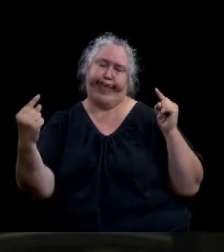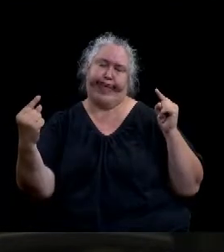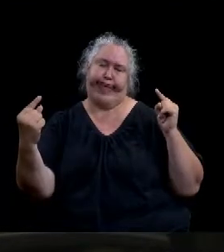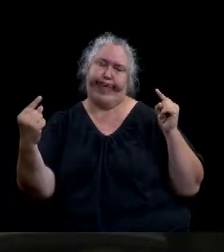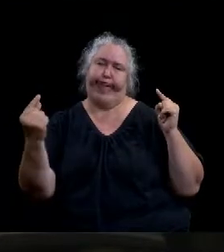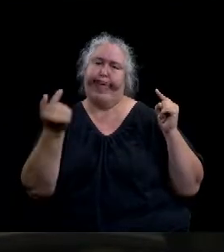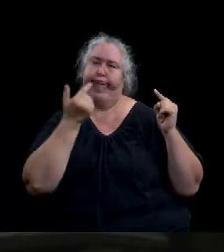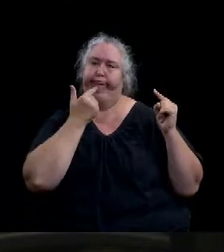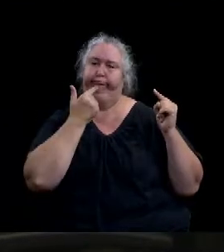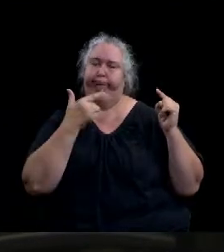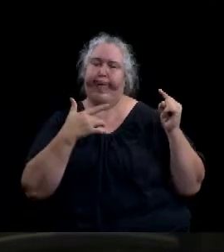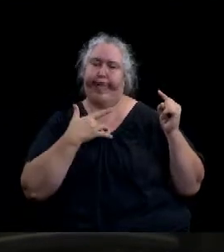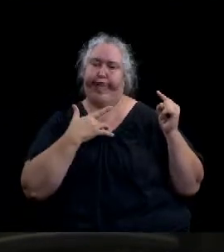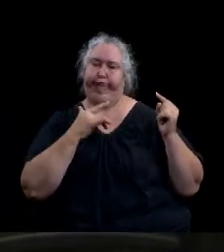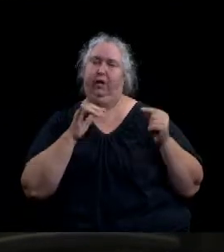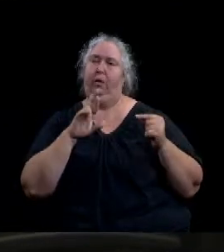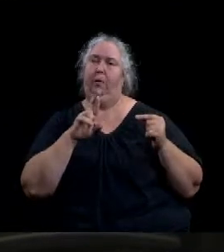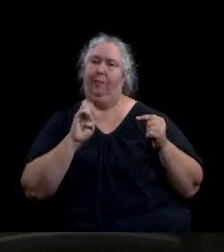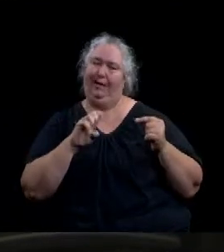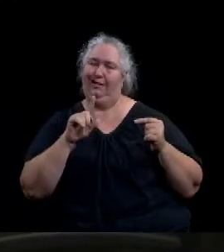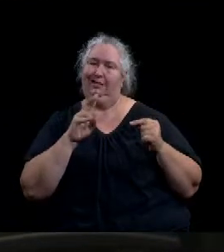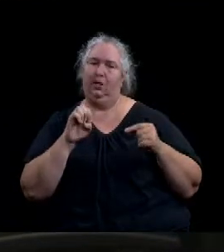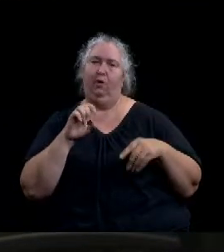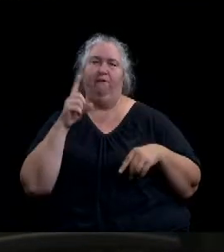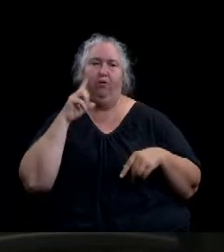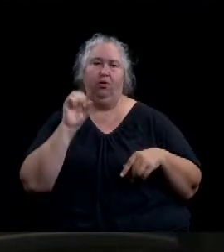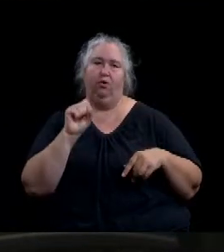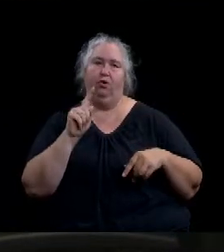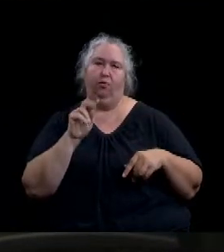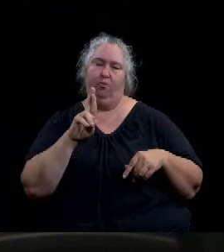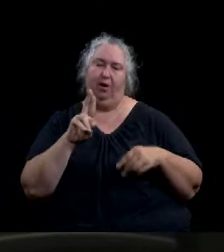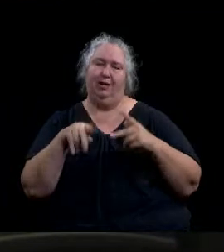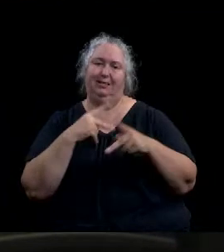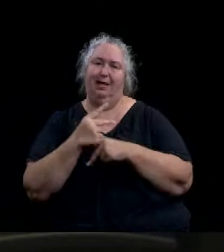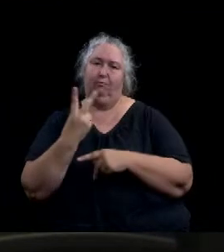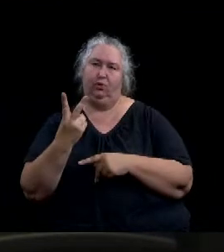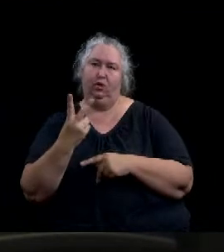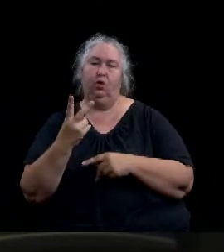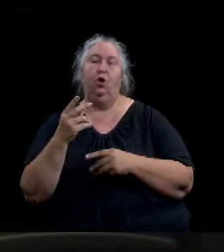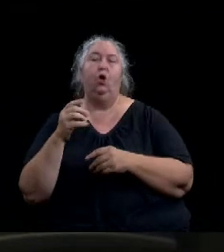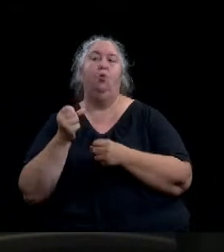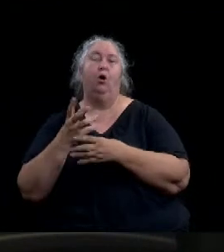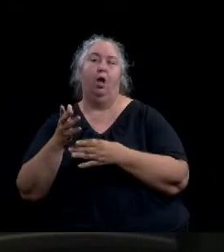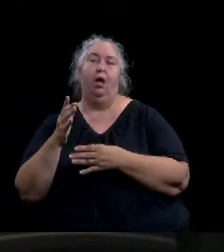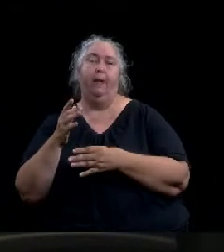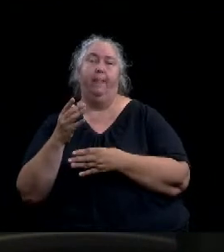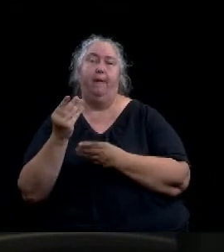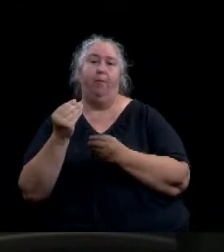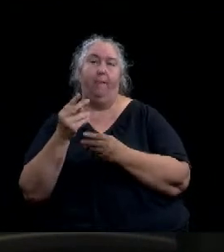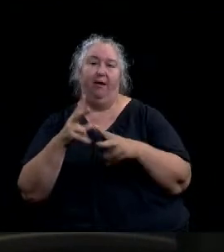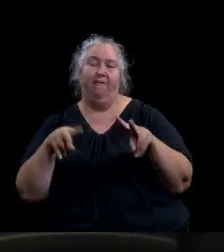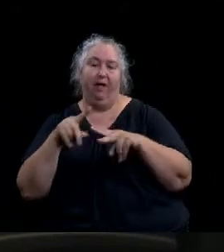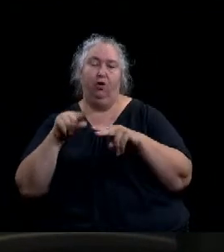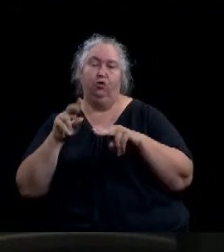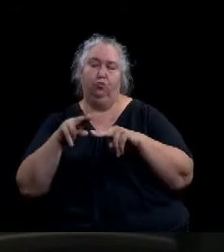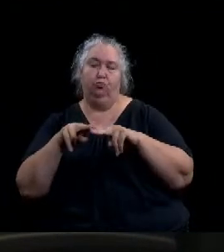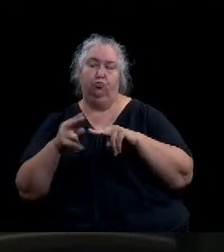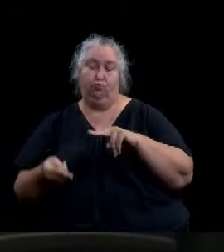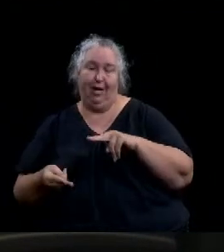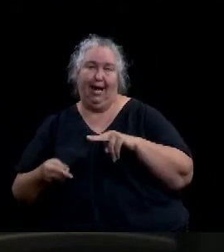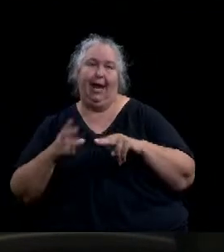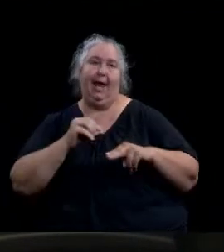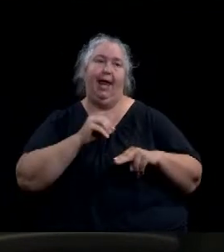-term rental type 2 would cause our property value to decrease in value and crime to increase. And then he asked me to read the objection.